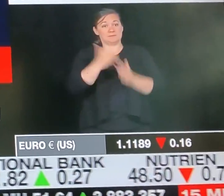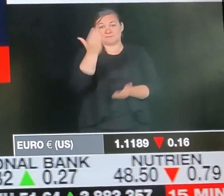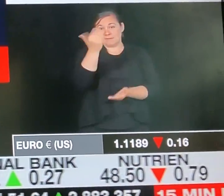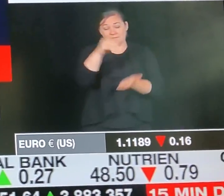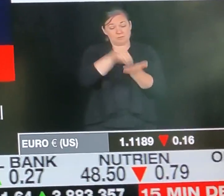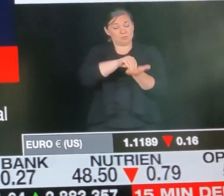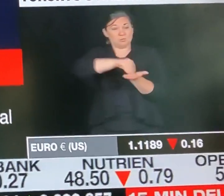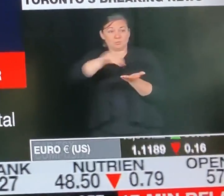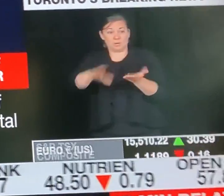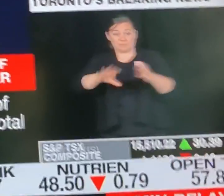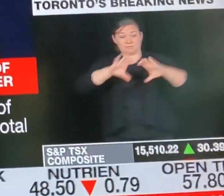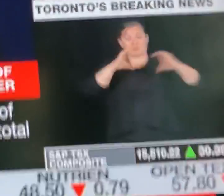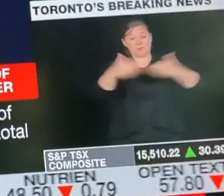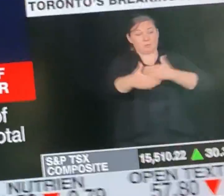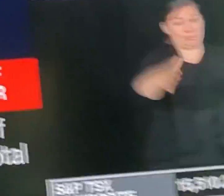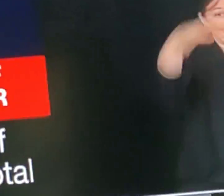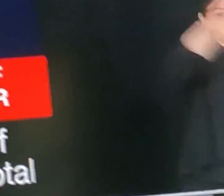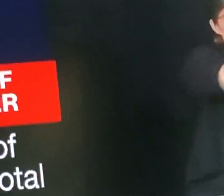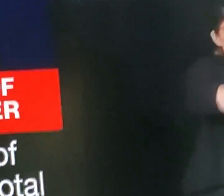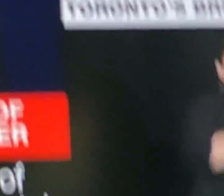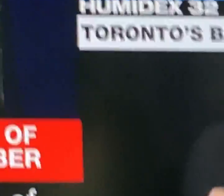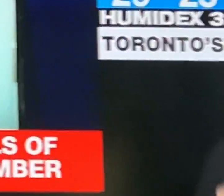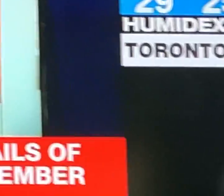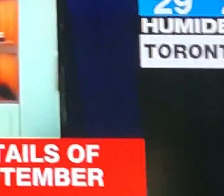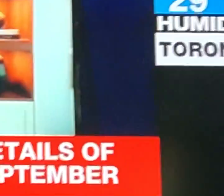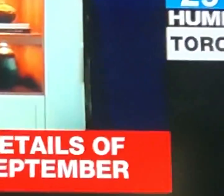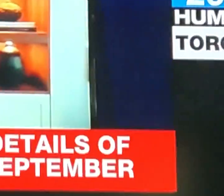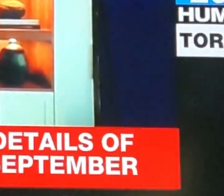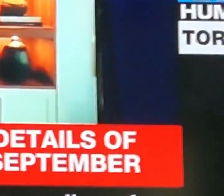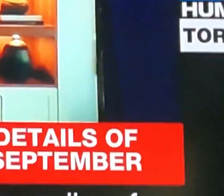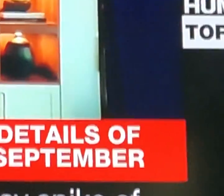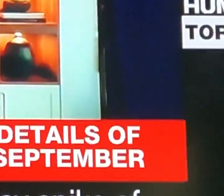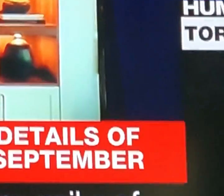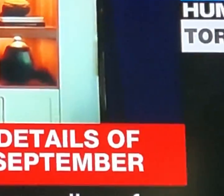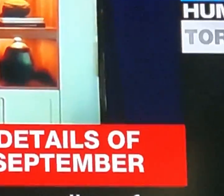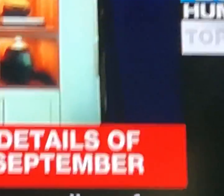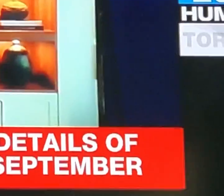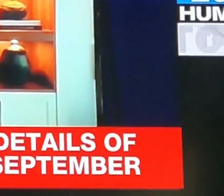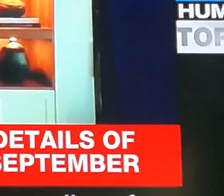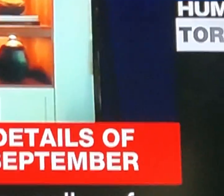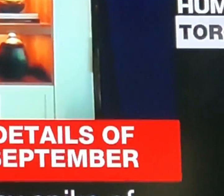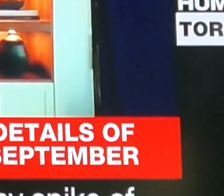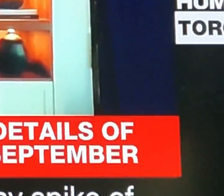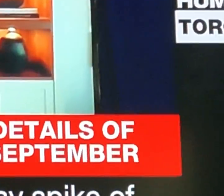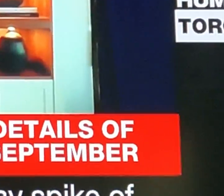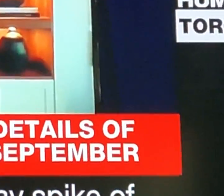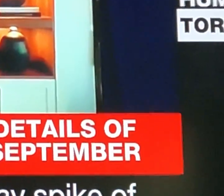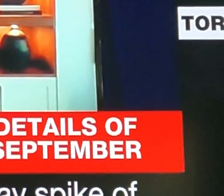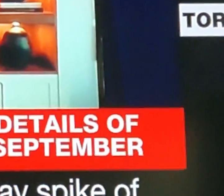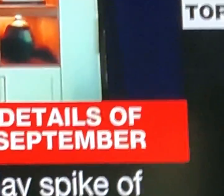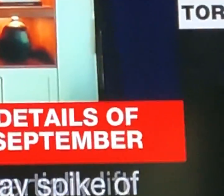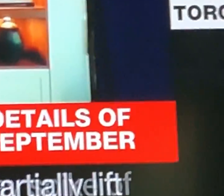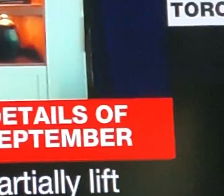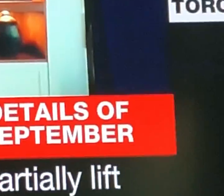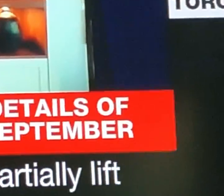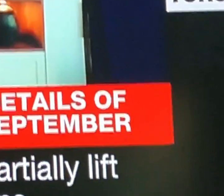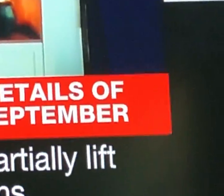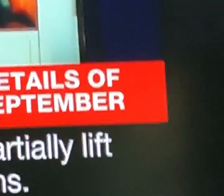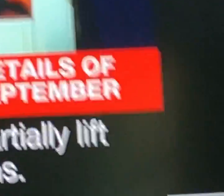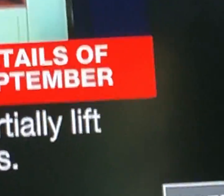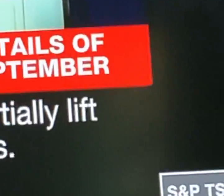do that. Now for September, while boards will have plans in place for all of these scenarios, I expect that all Ontario students